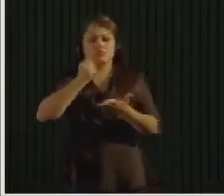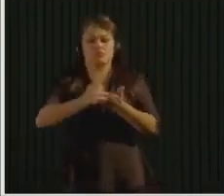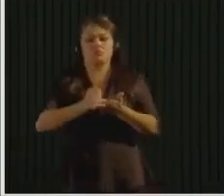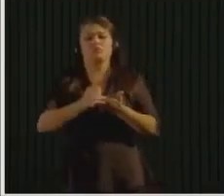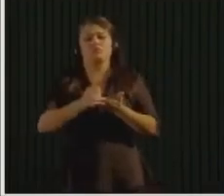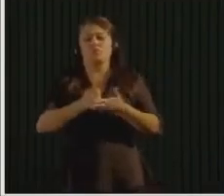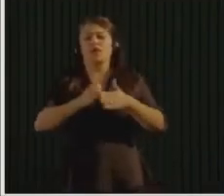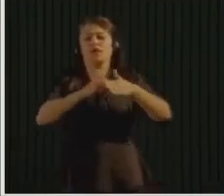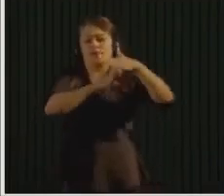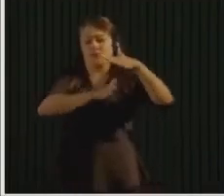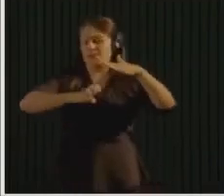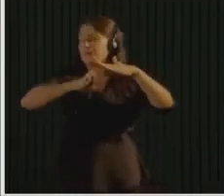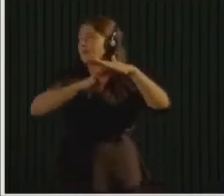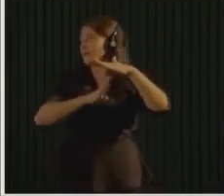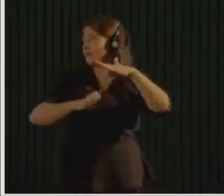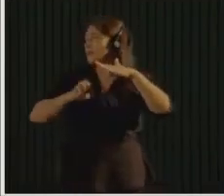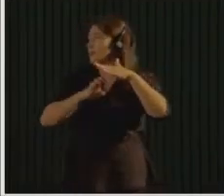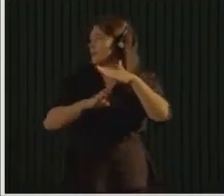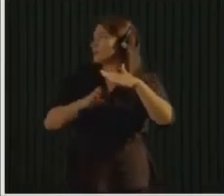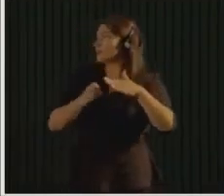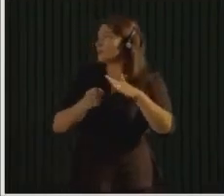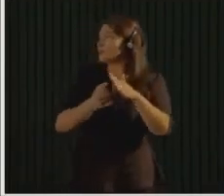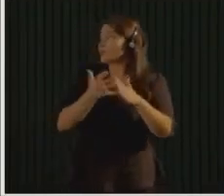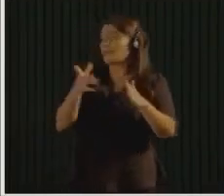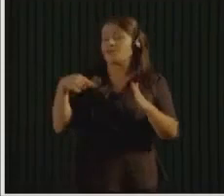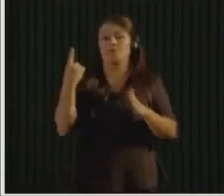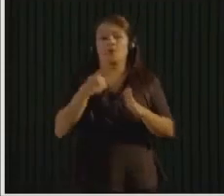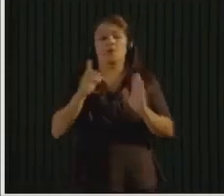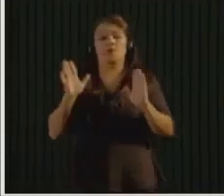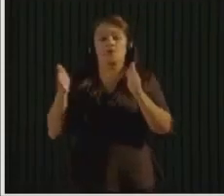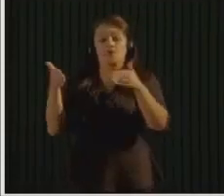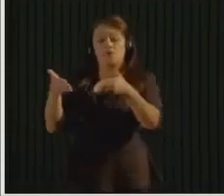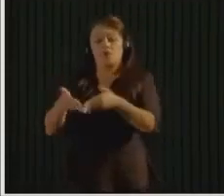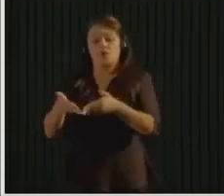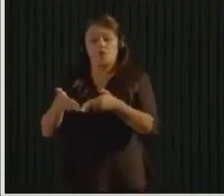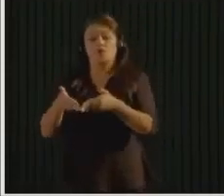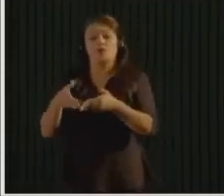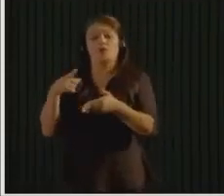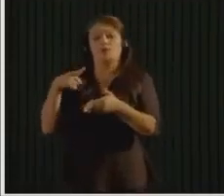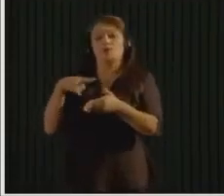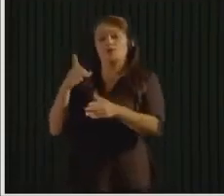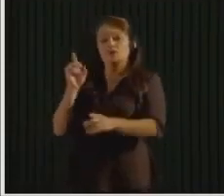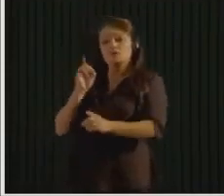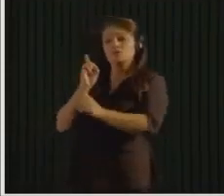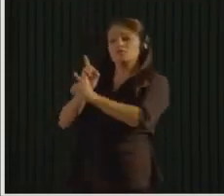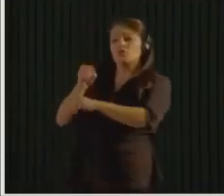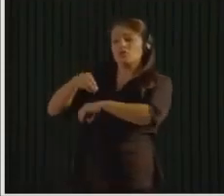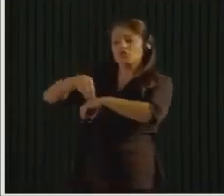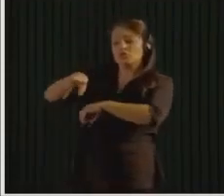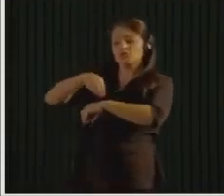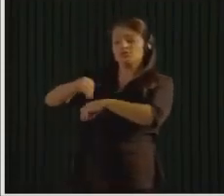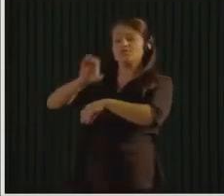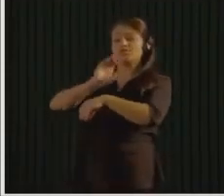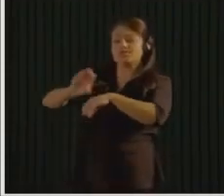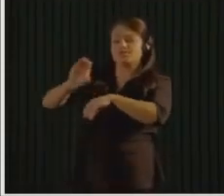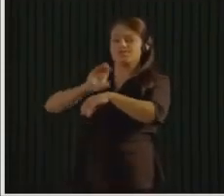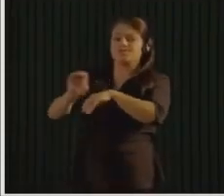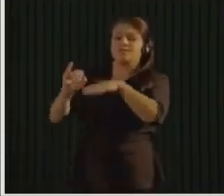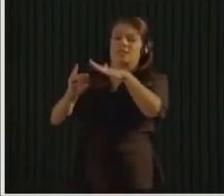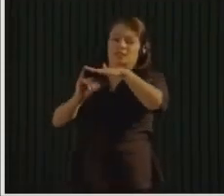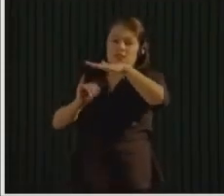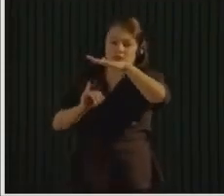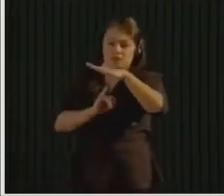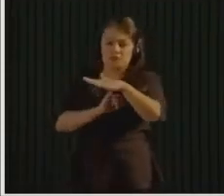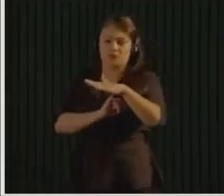institutions and recognition. But we will also recognize businesses as well. So we do have a form